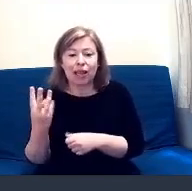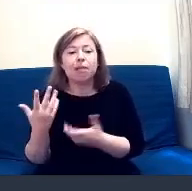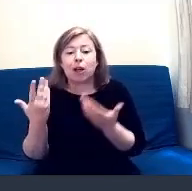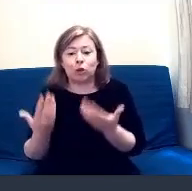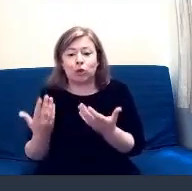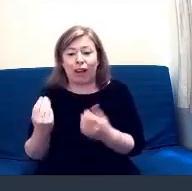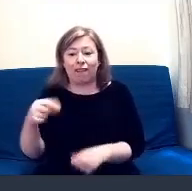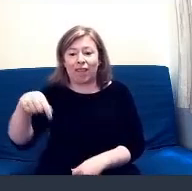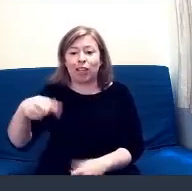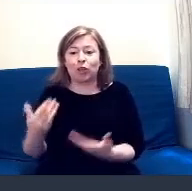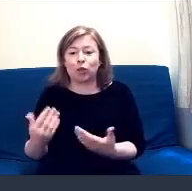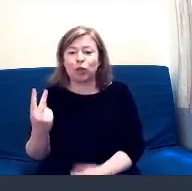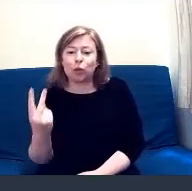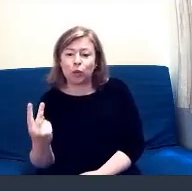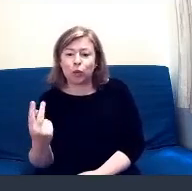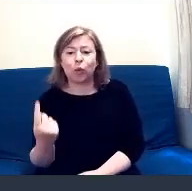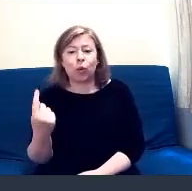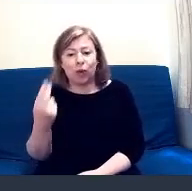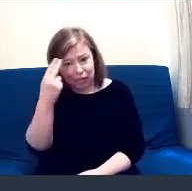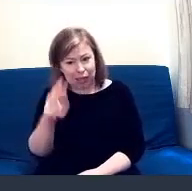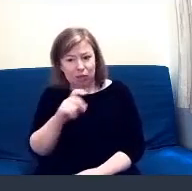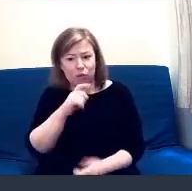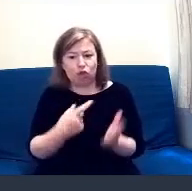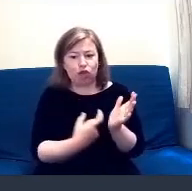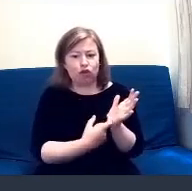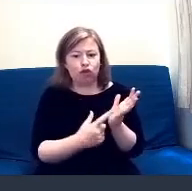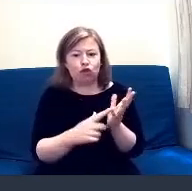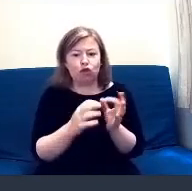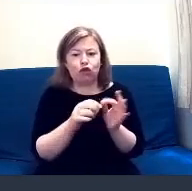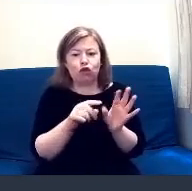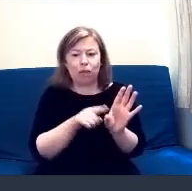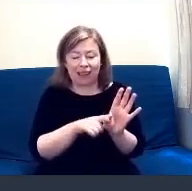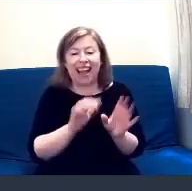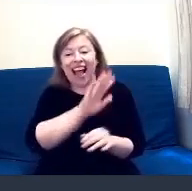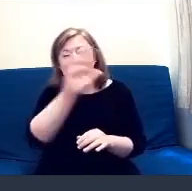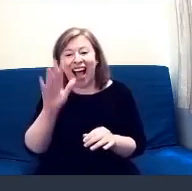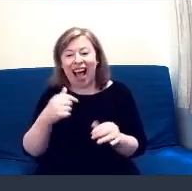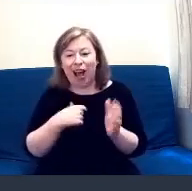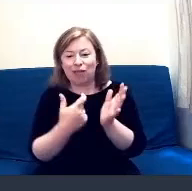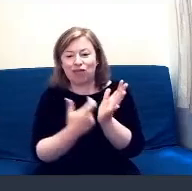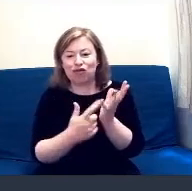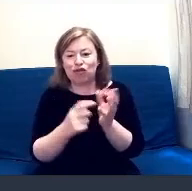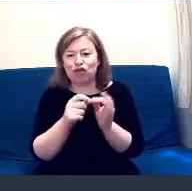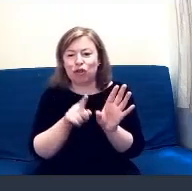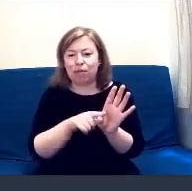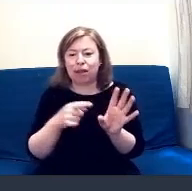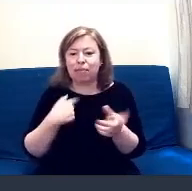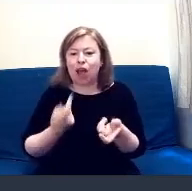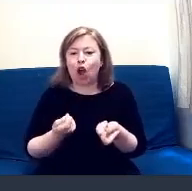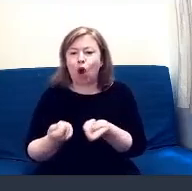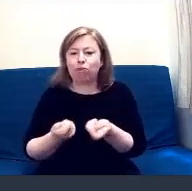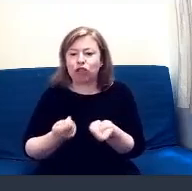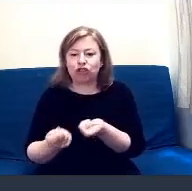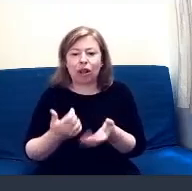bring you in, Ruby? Hi, my name is Ruby, and I am an operational assistant.